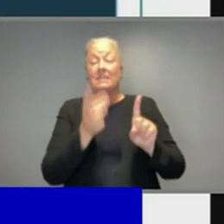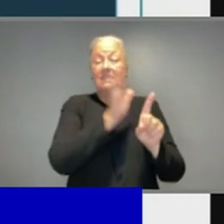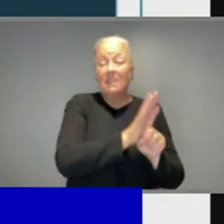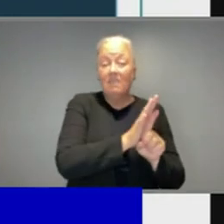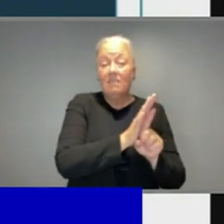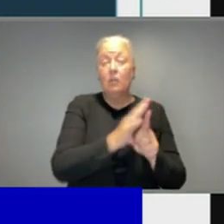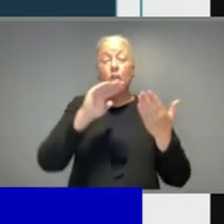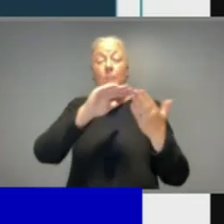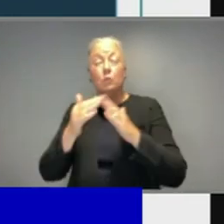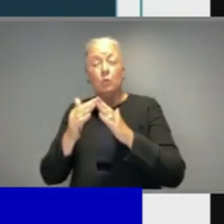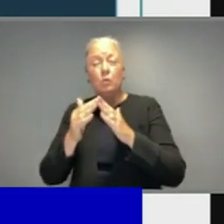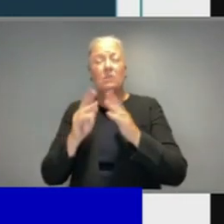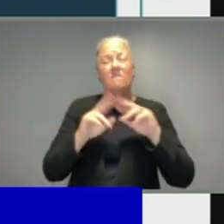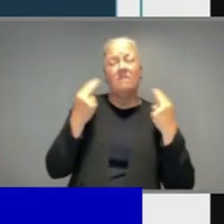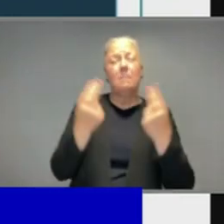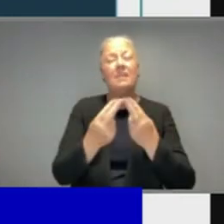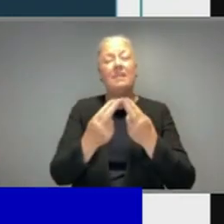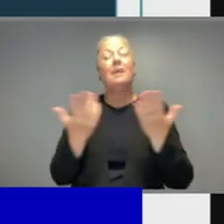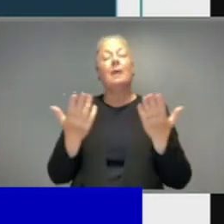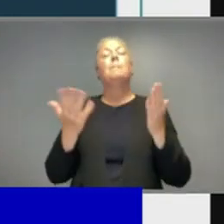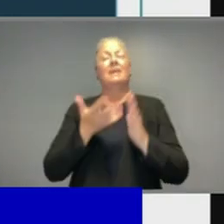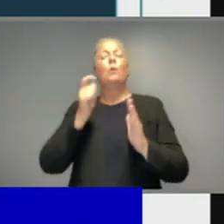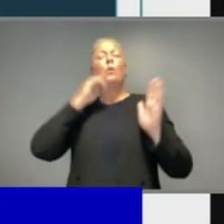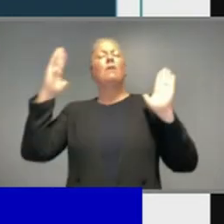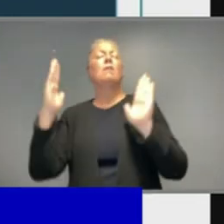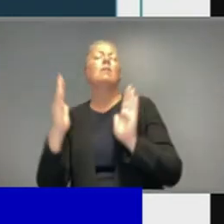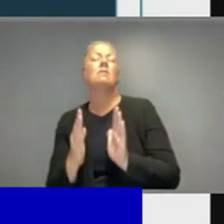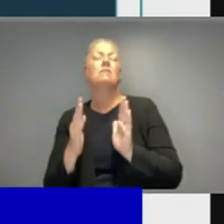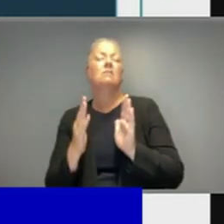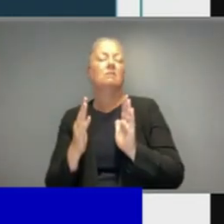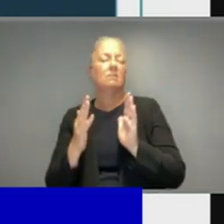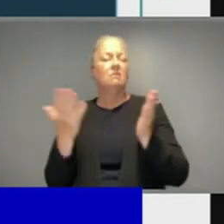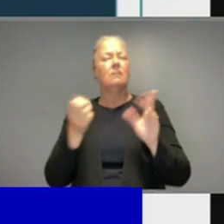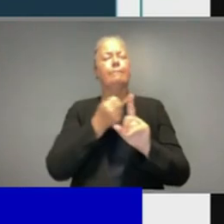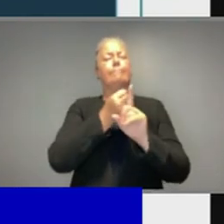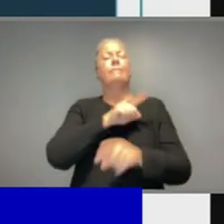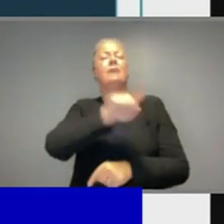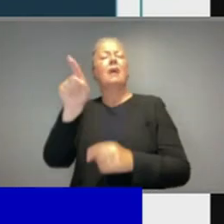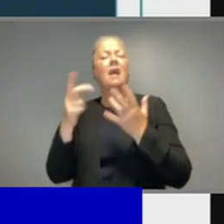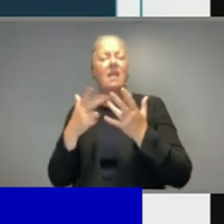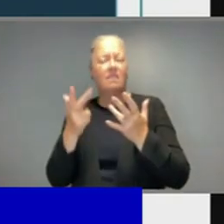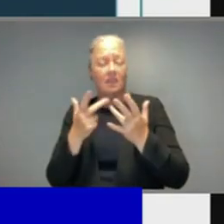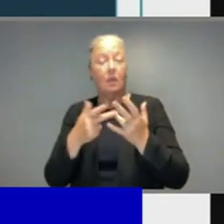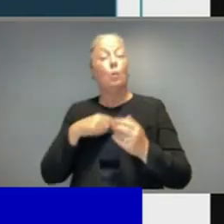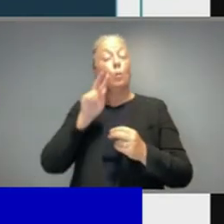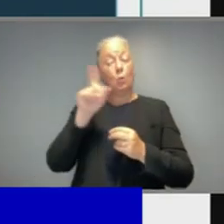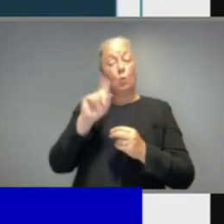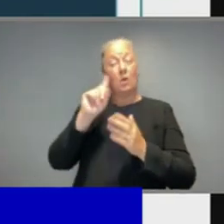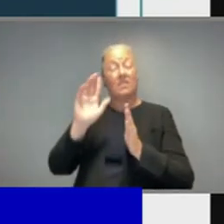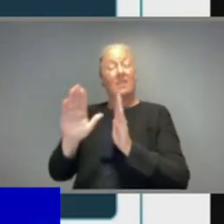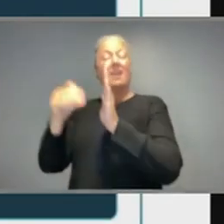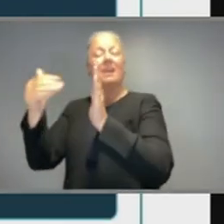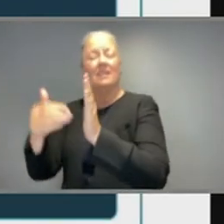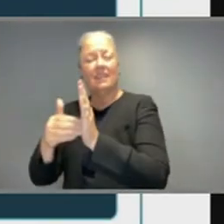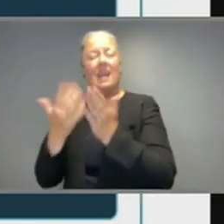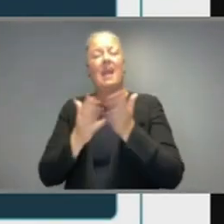help to reduce transmission and negative health outcomes. And we look at the outcomes of vaccination to reduce transmission in potential at this